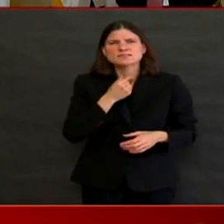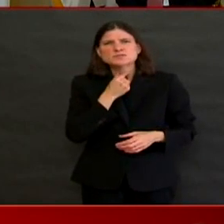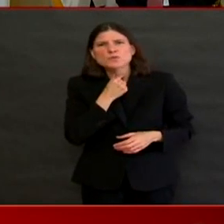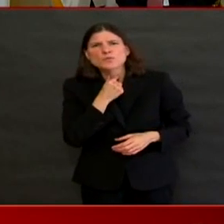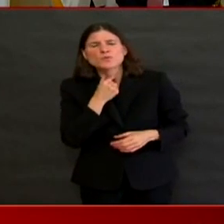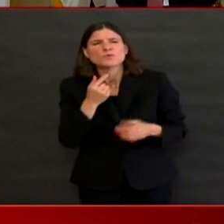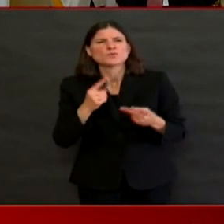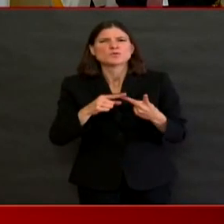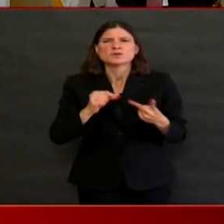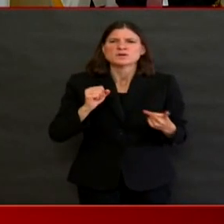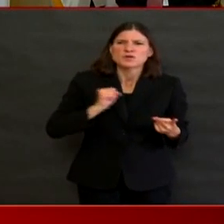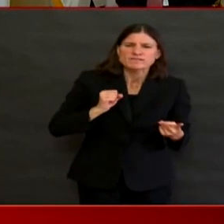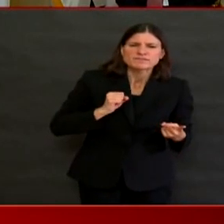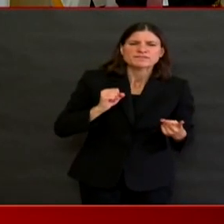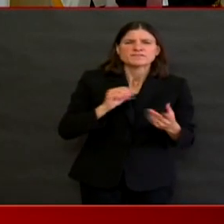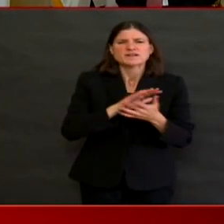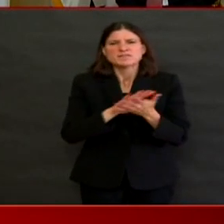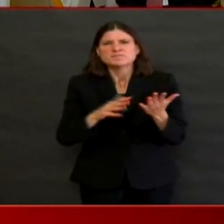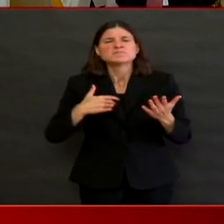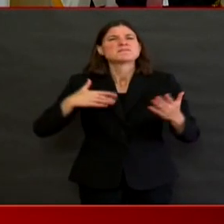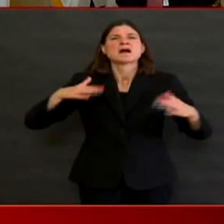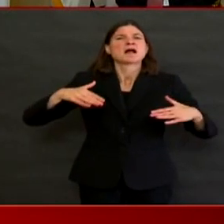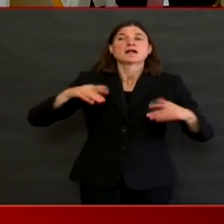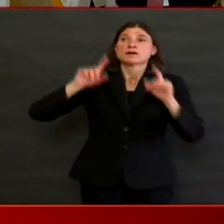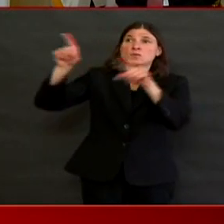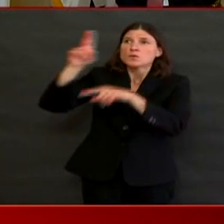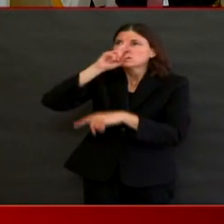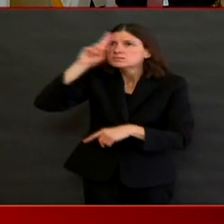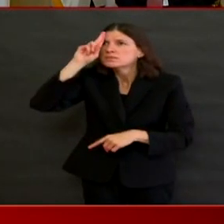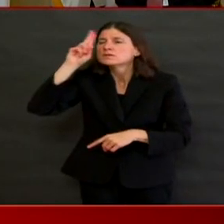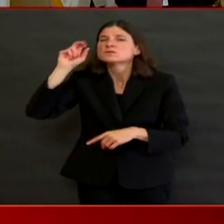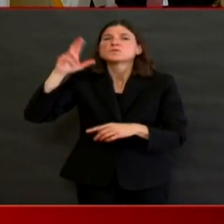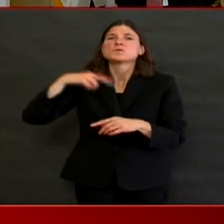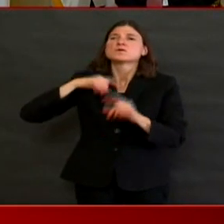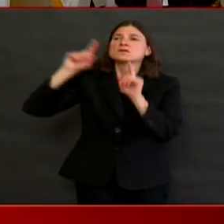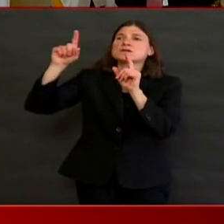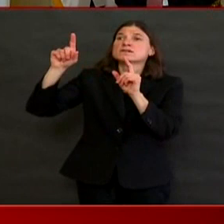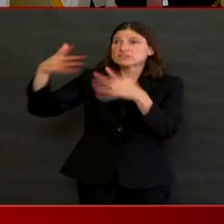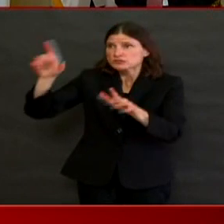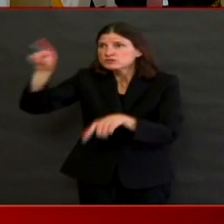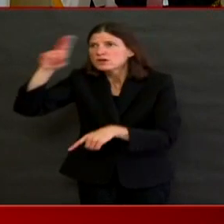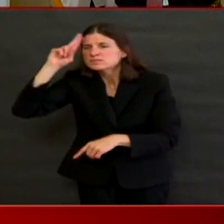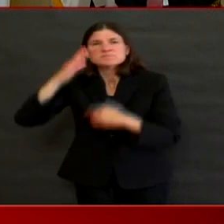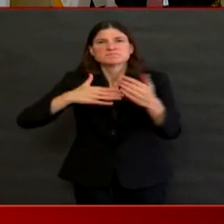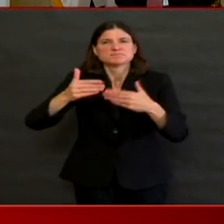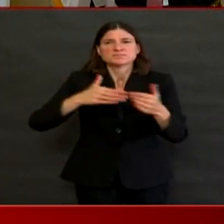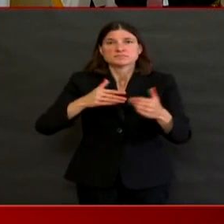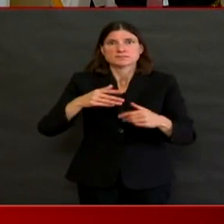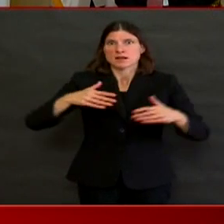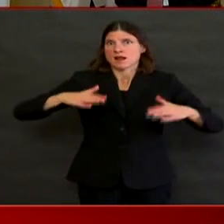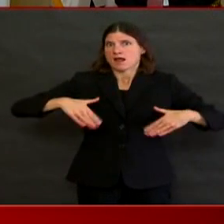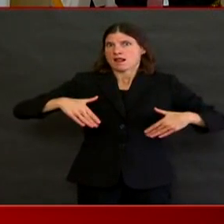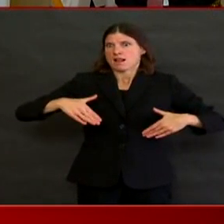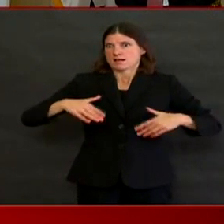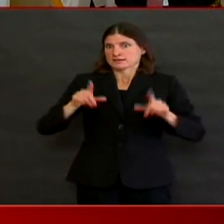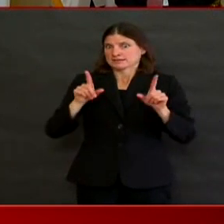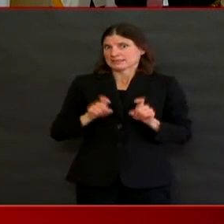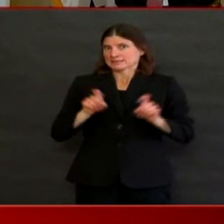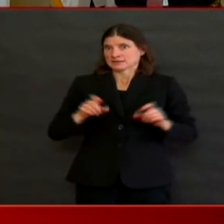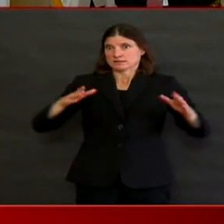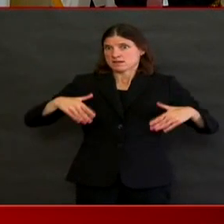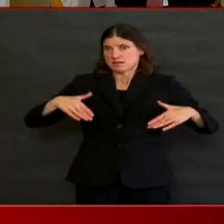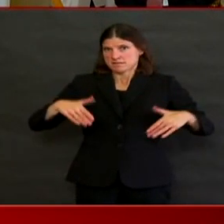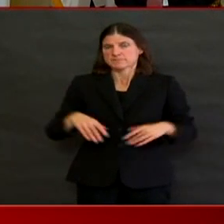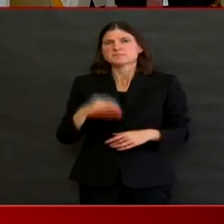or otherwise. It means that you have to have at least seven days since the symptoms began. You have to